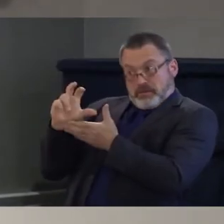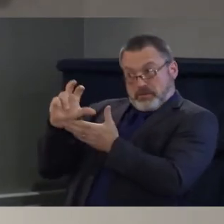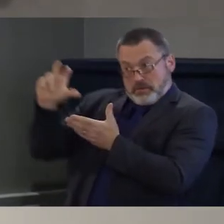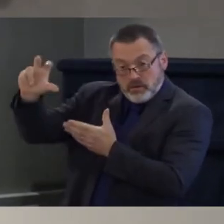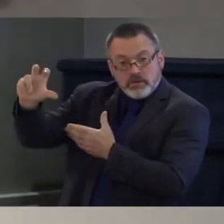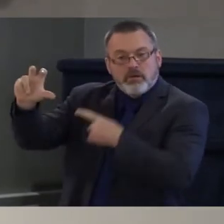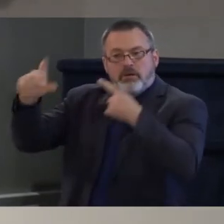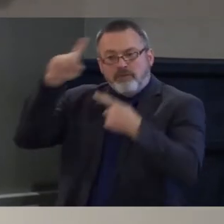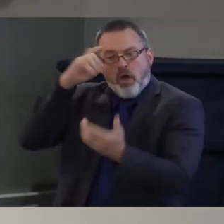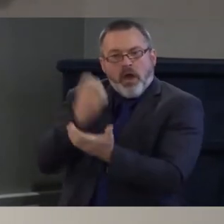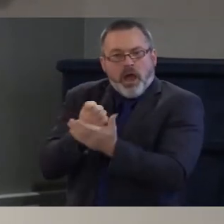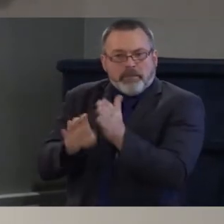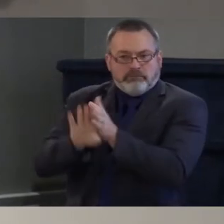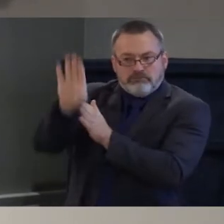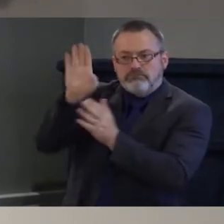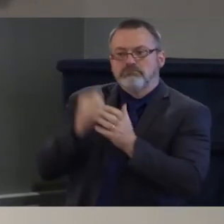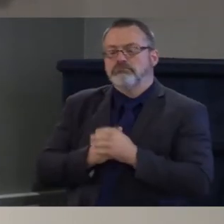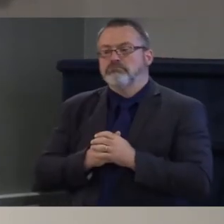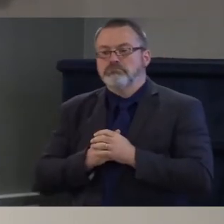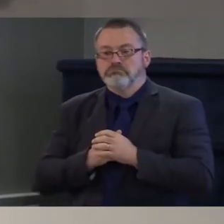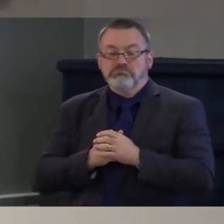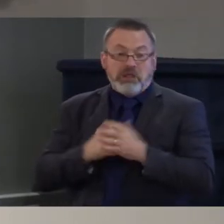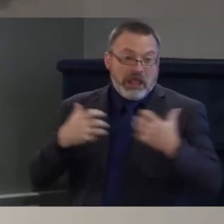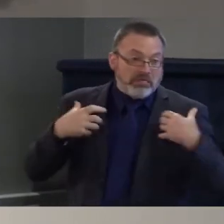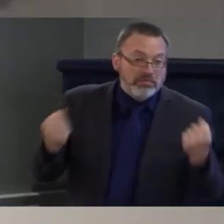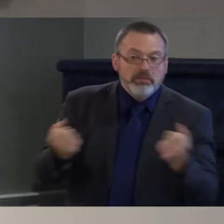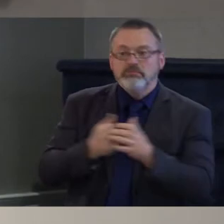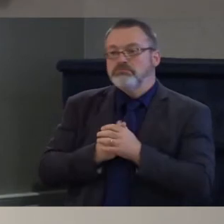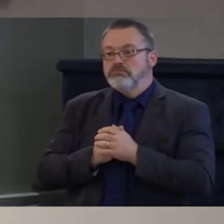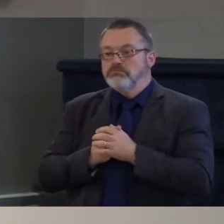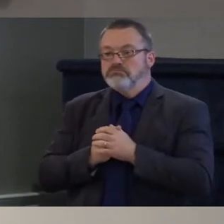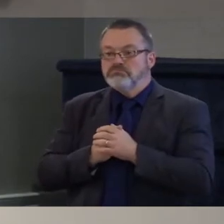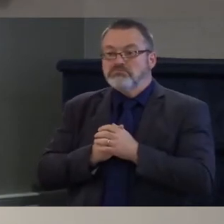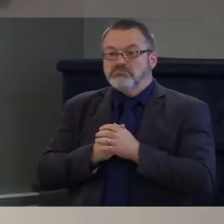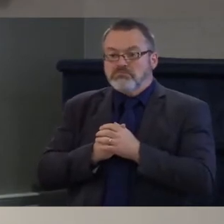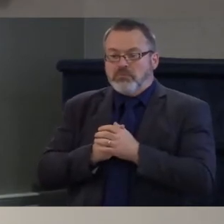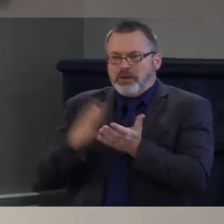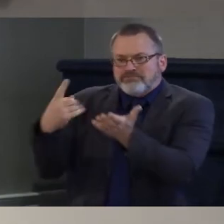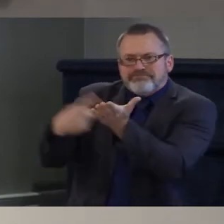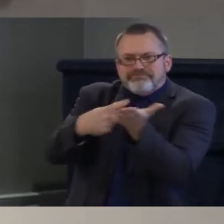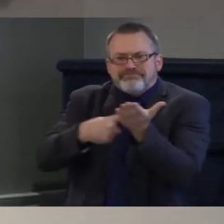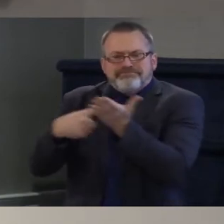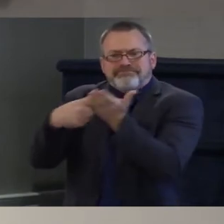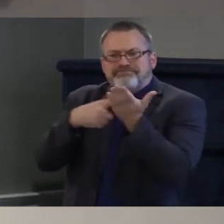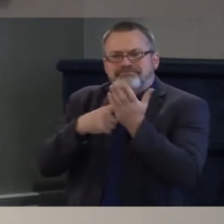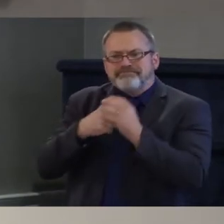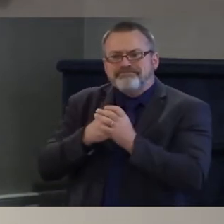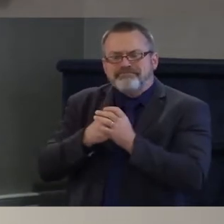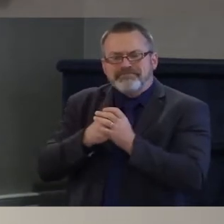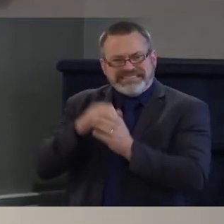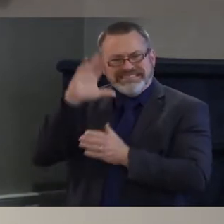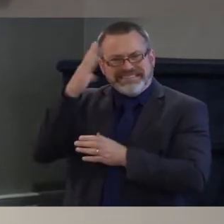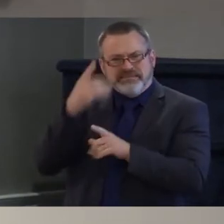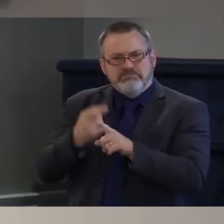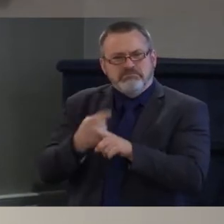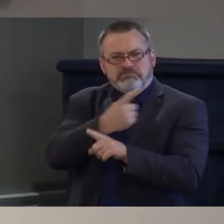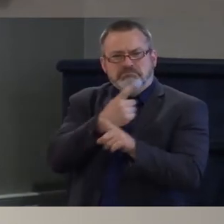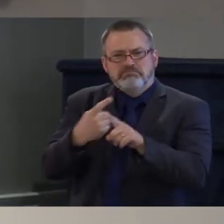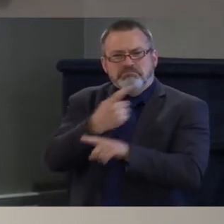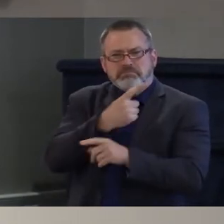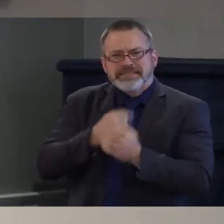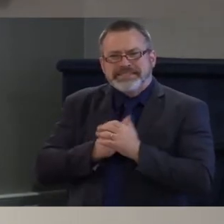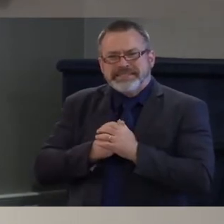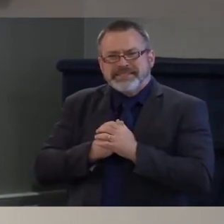human well-being goes towards. However, this conversation is already taking a track down. It's not all just about health.